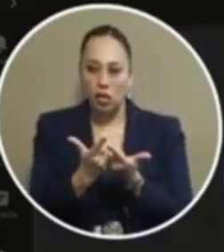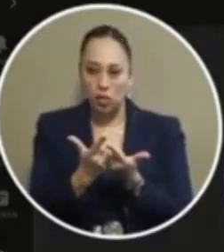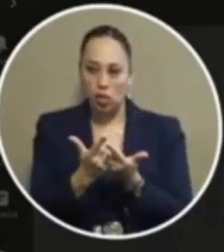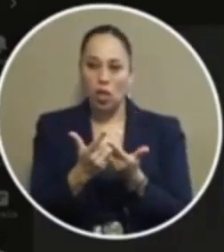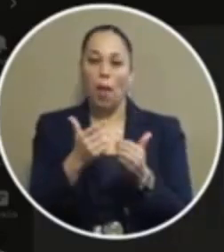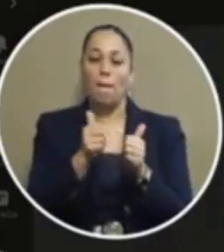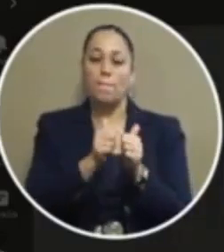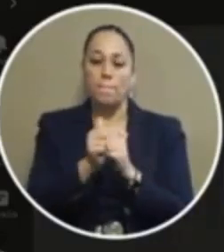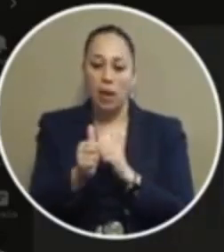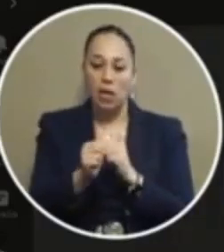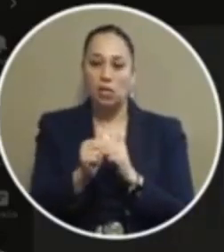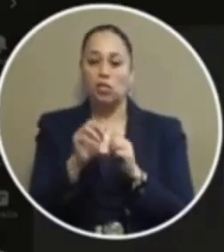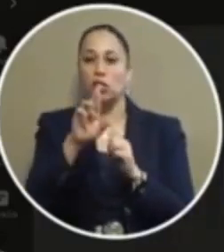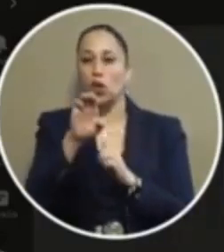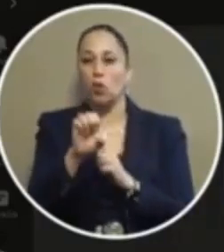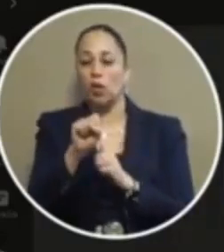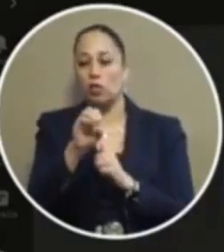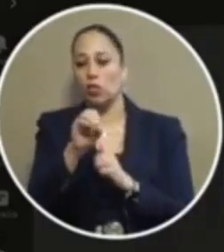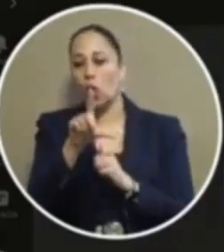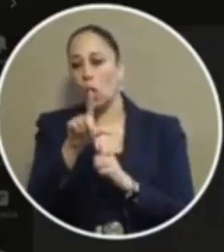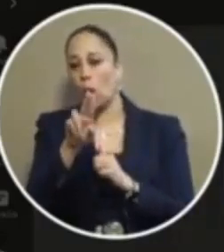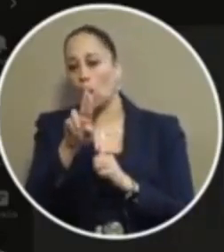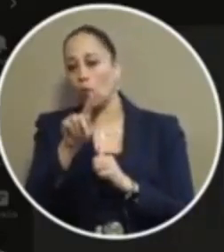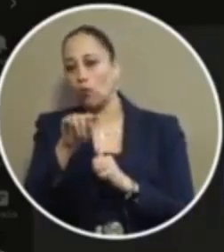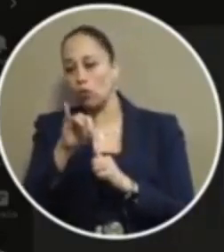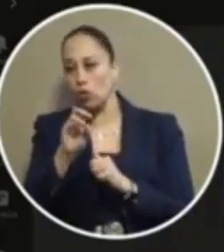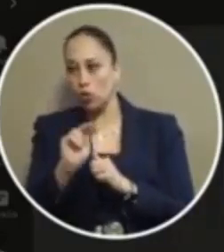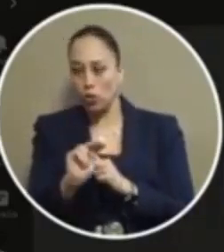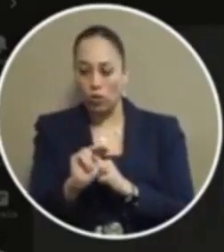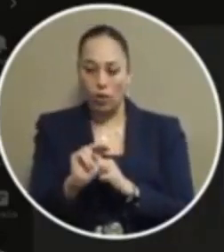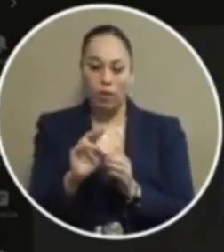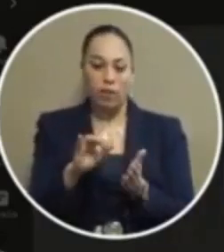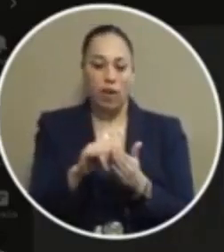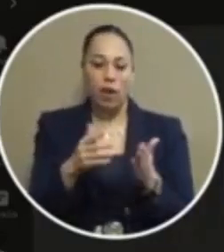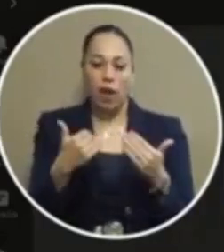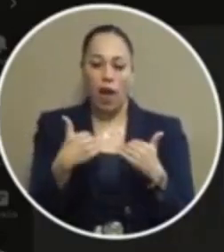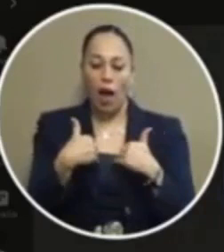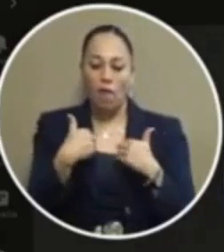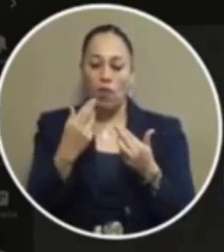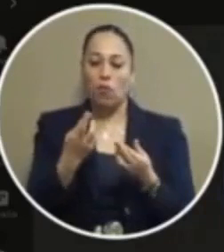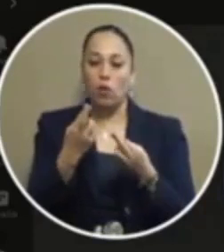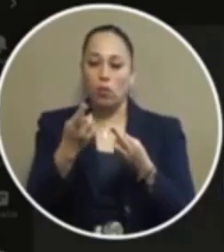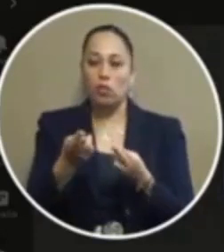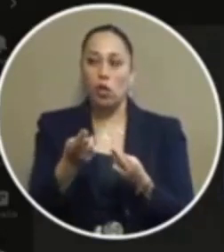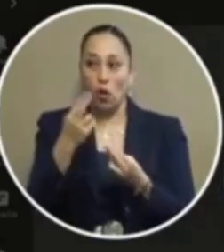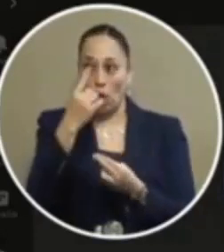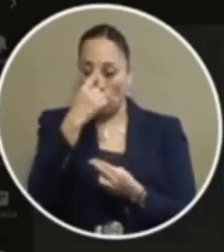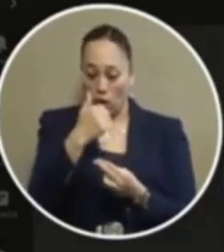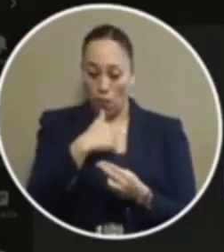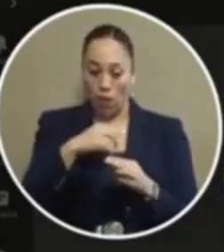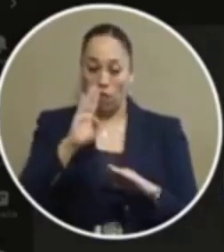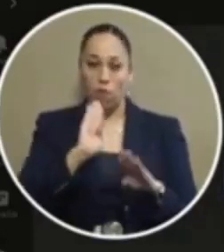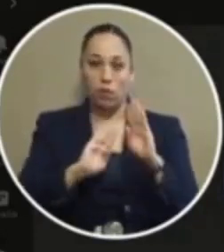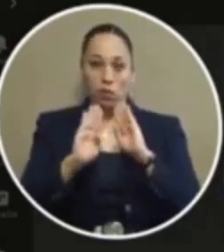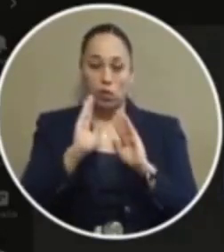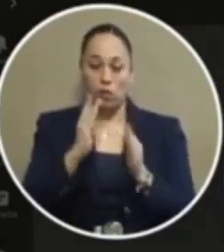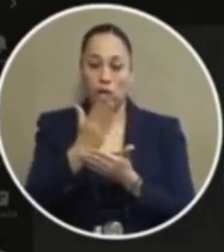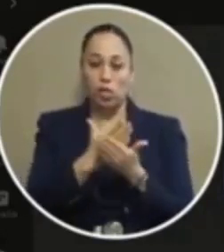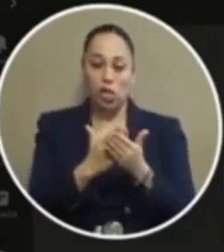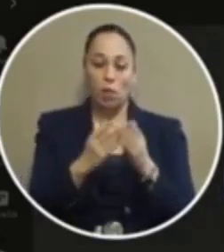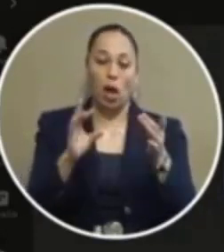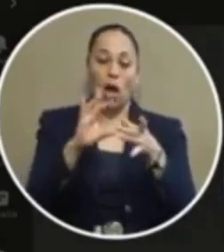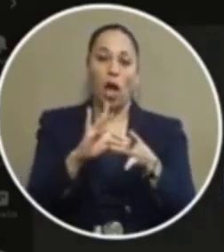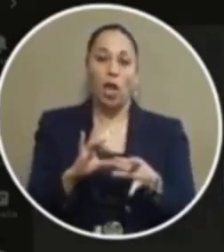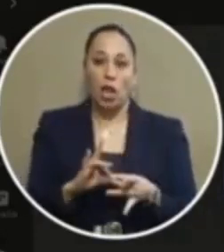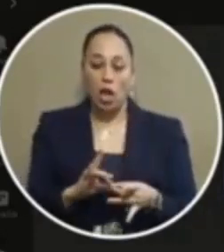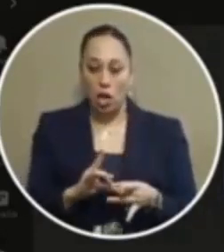that resolution and miss neiman is correct then we asked for a recommendation and i think for me what has been frustrating are some of the comments that have been